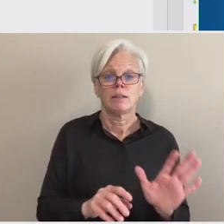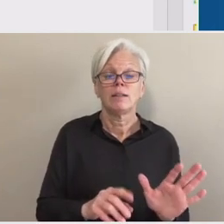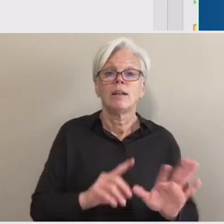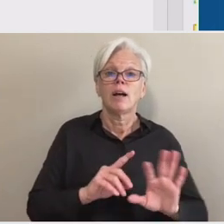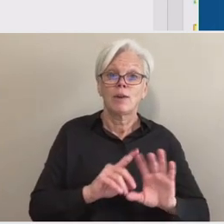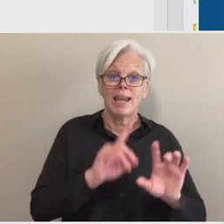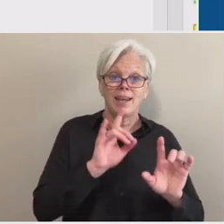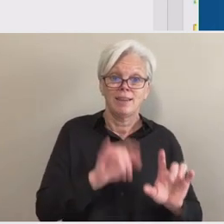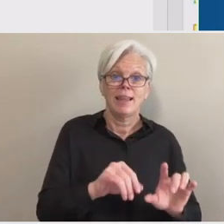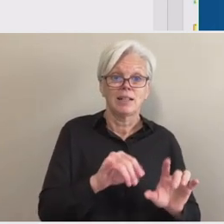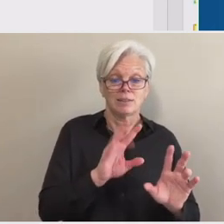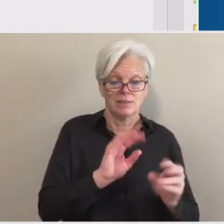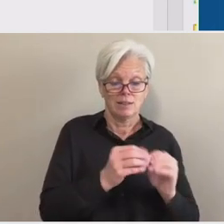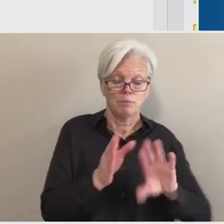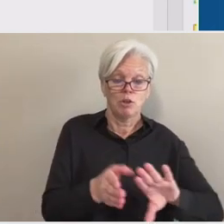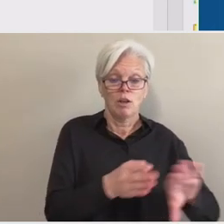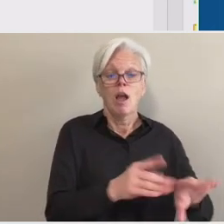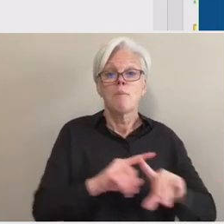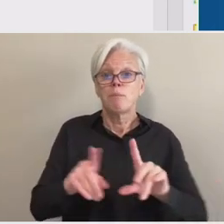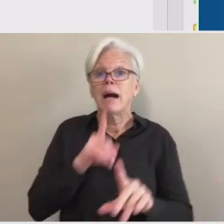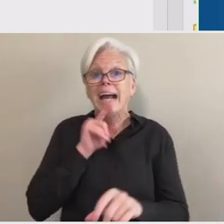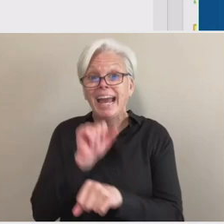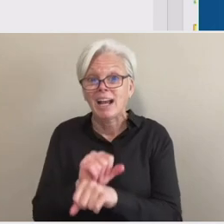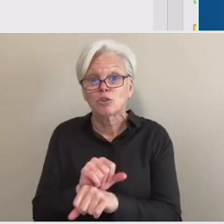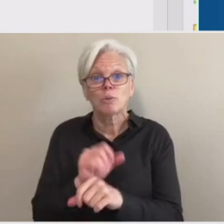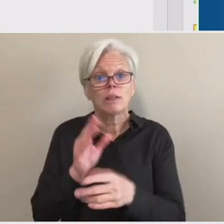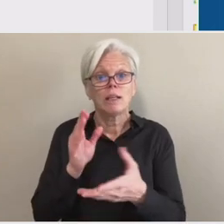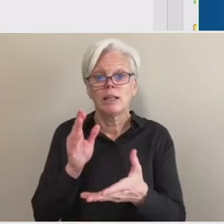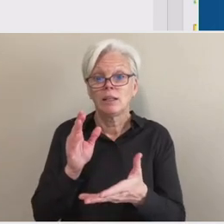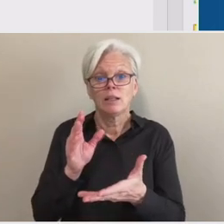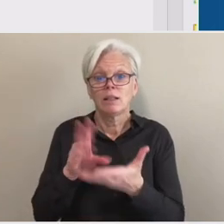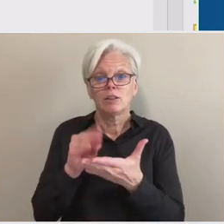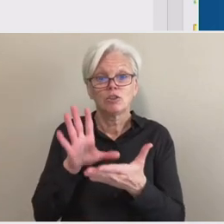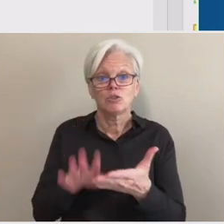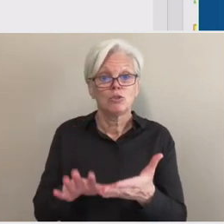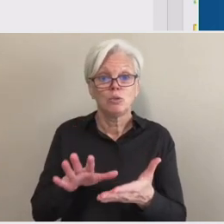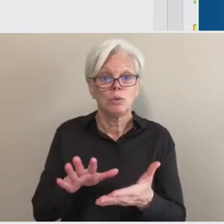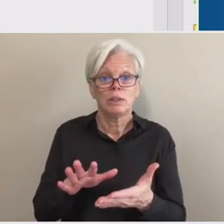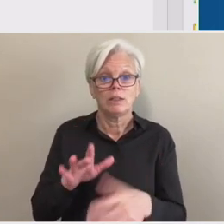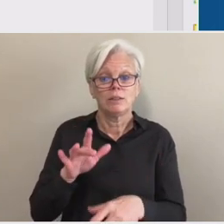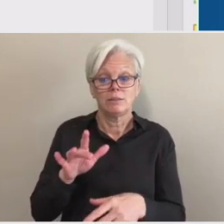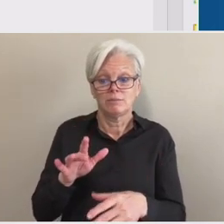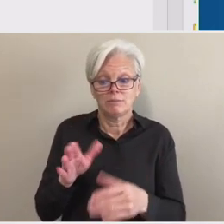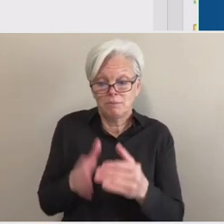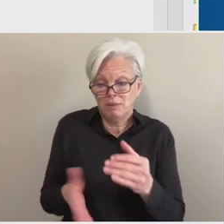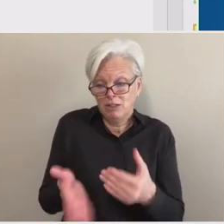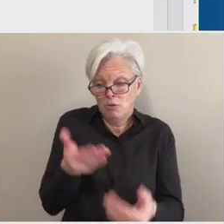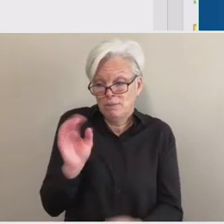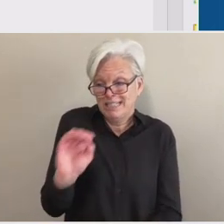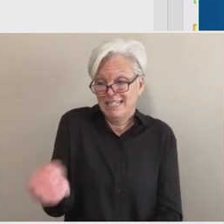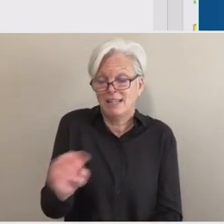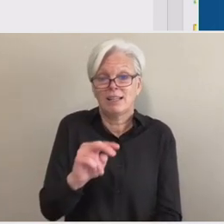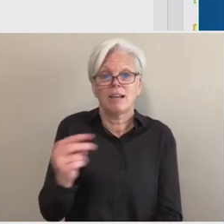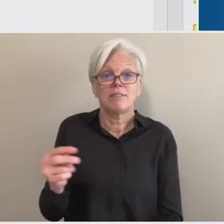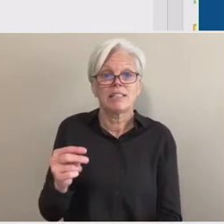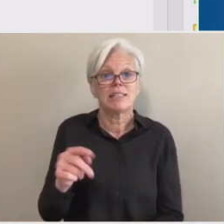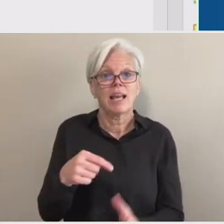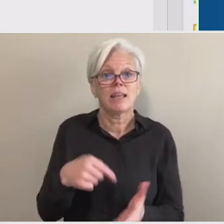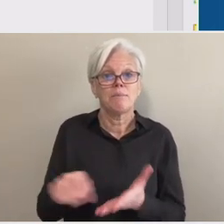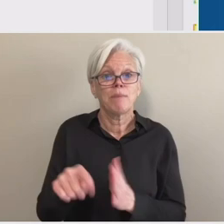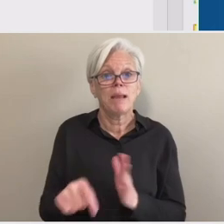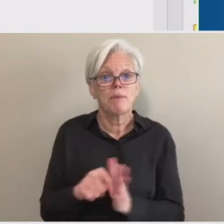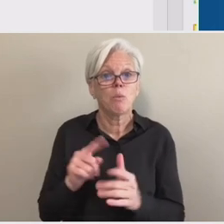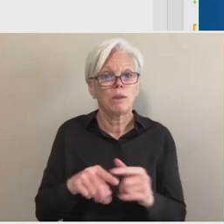completed almost any portion of the second payment period at the time that they withdraw. The student completed